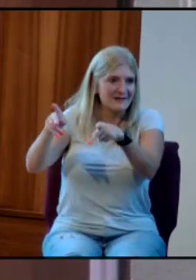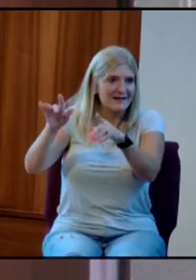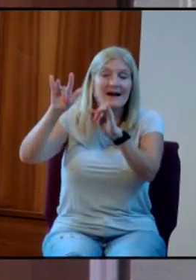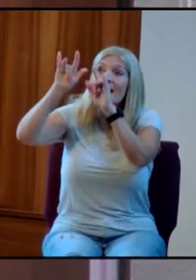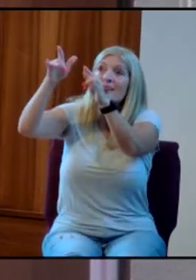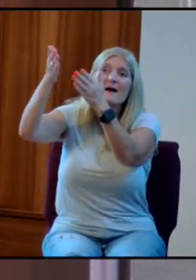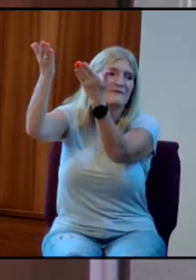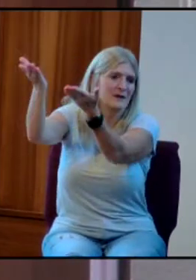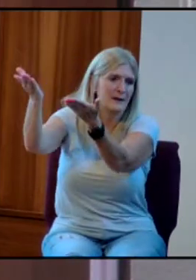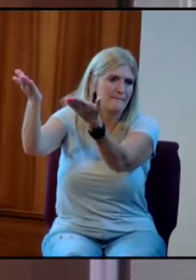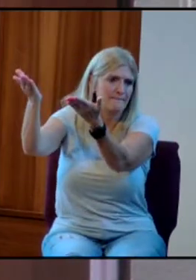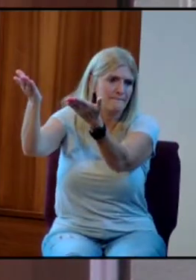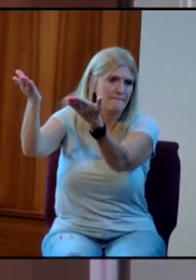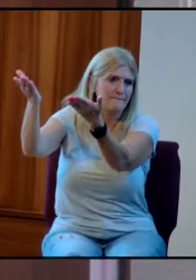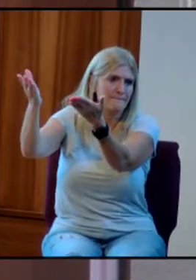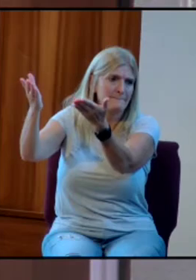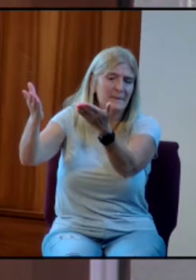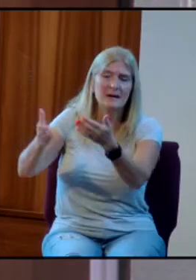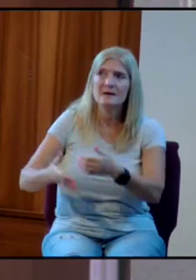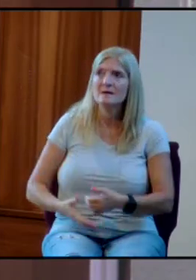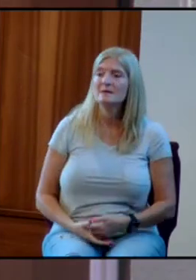as a living being.